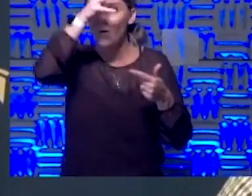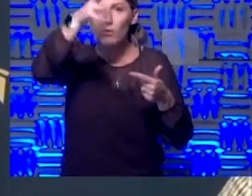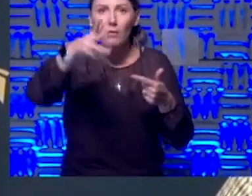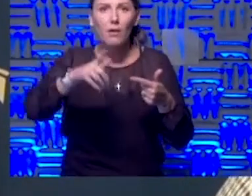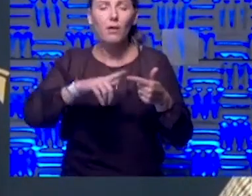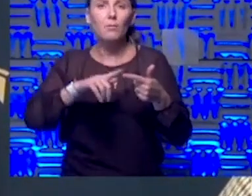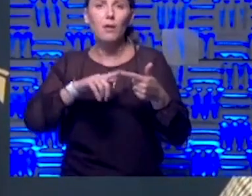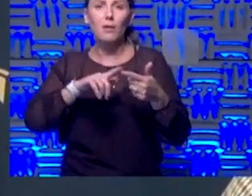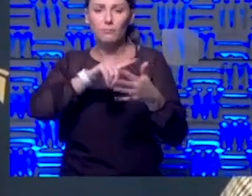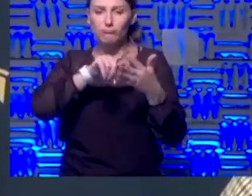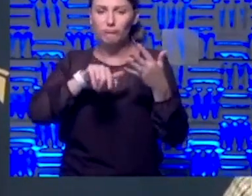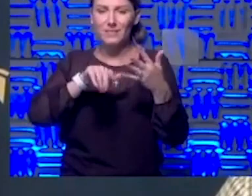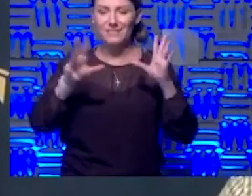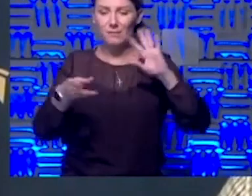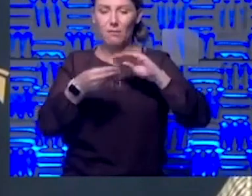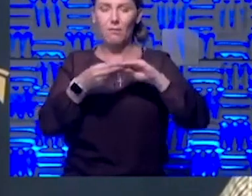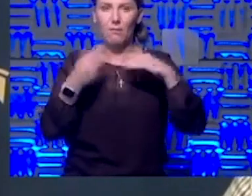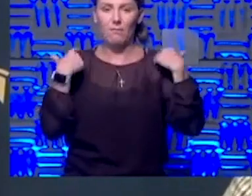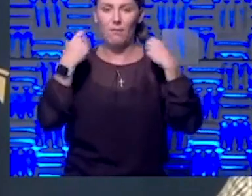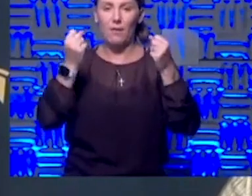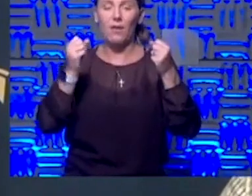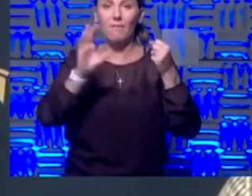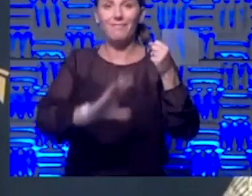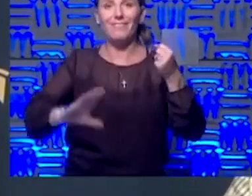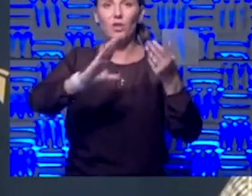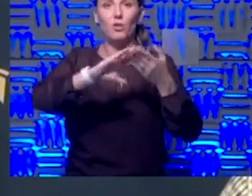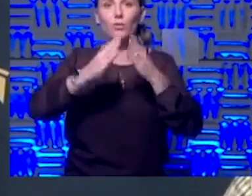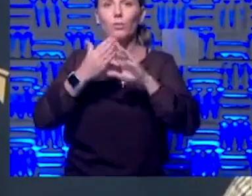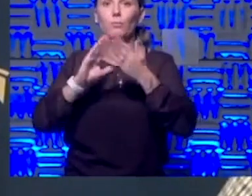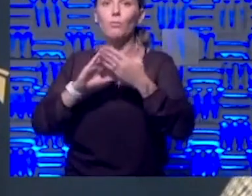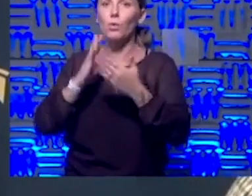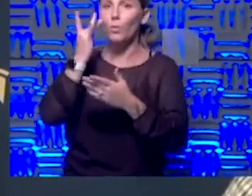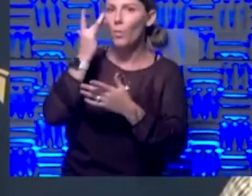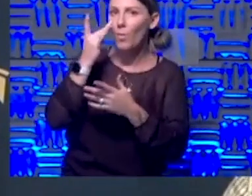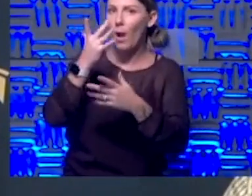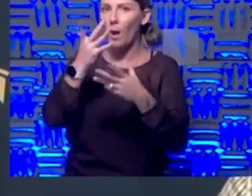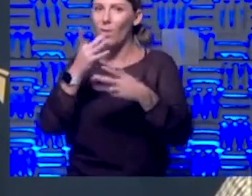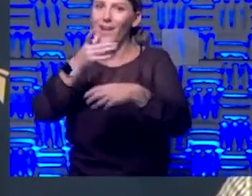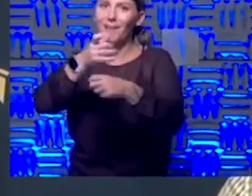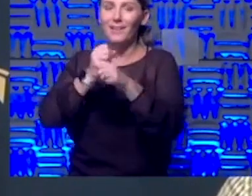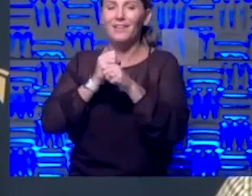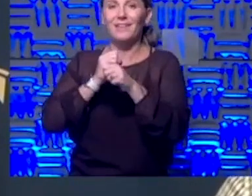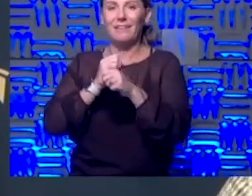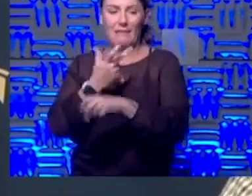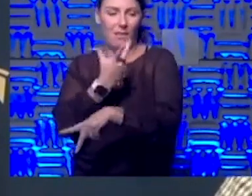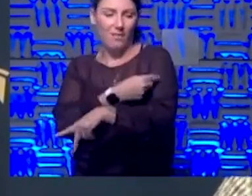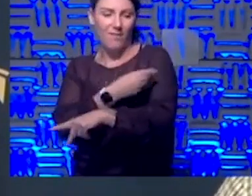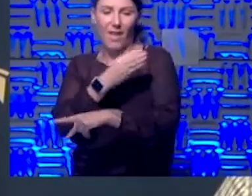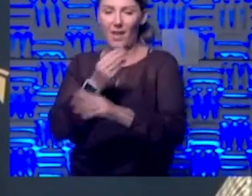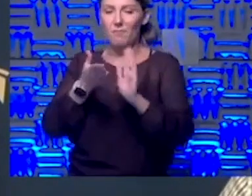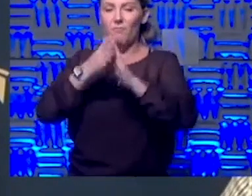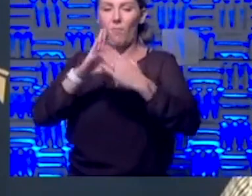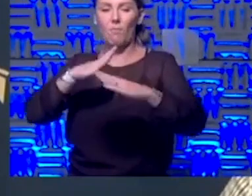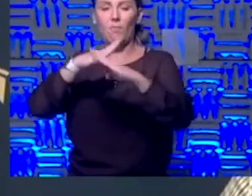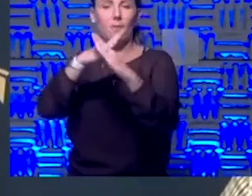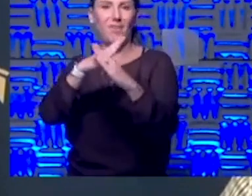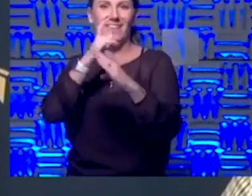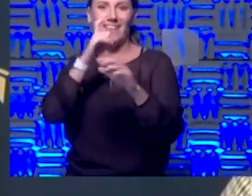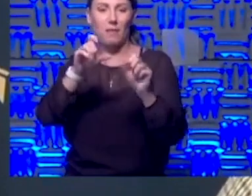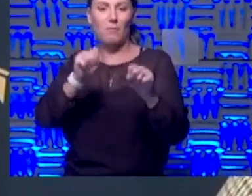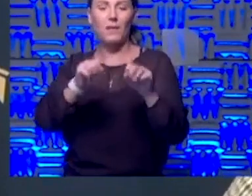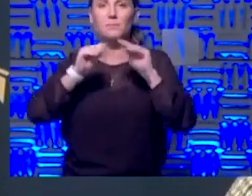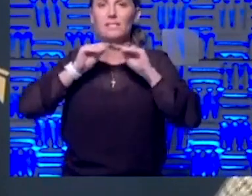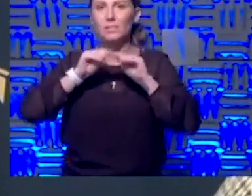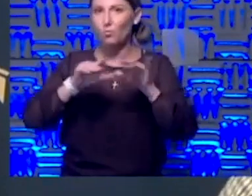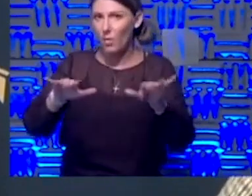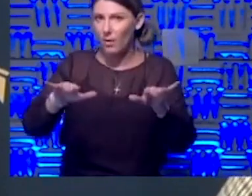collective health of their community as to why they want to get the vaccine and be immune so that they don't have the potential to spread